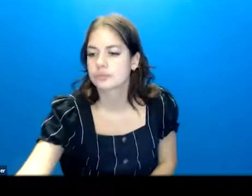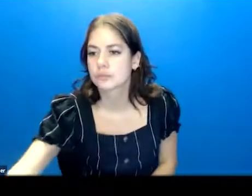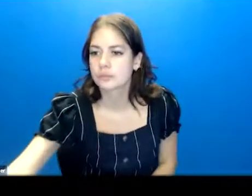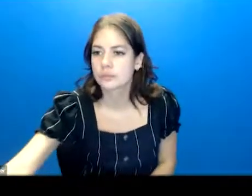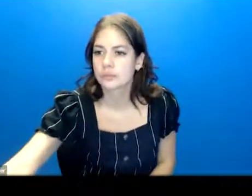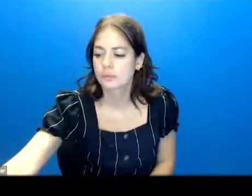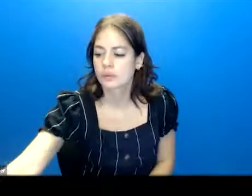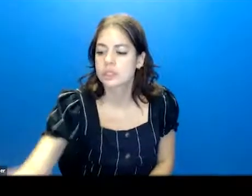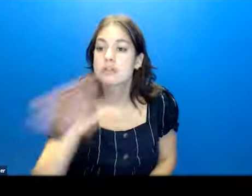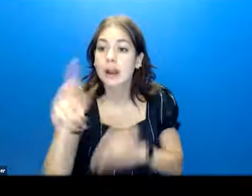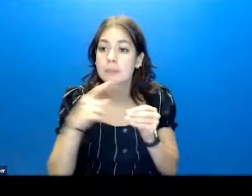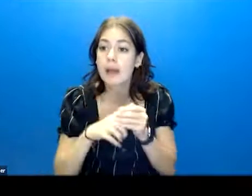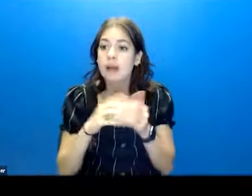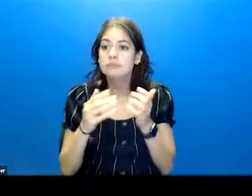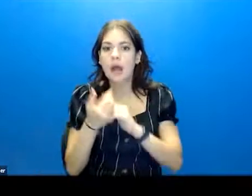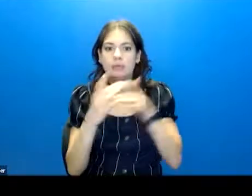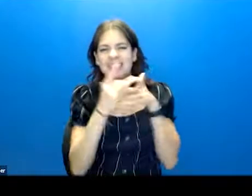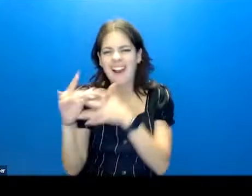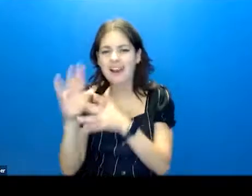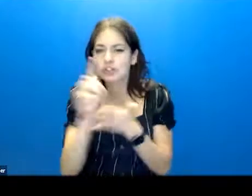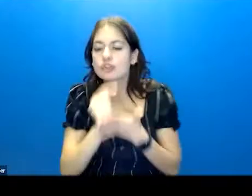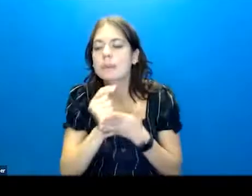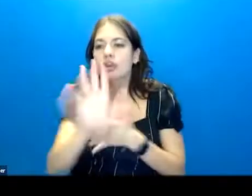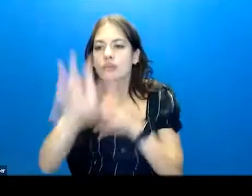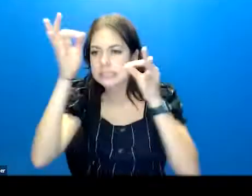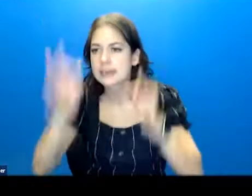going to talk about how this should guide your treatment decisions.